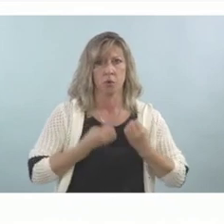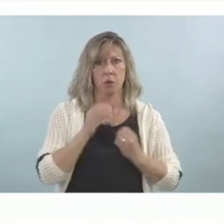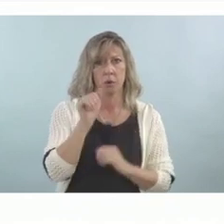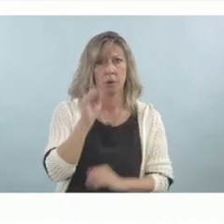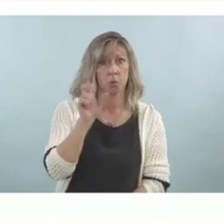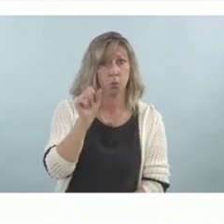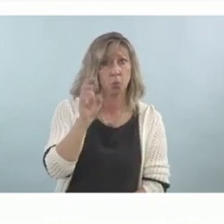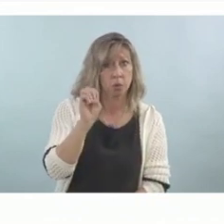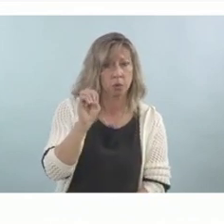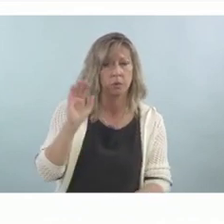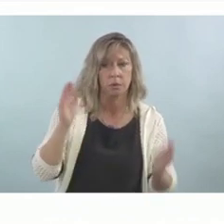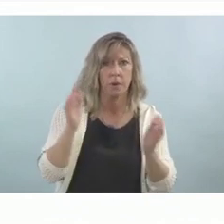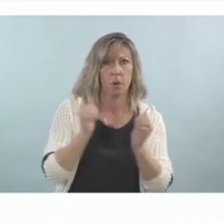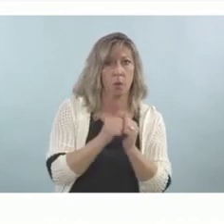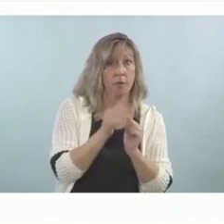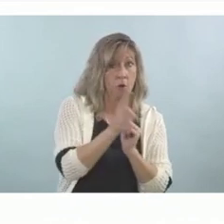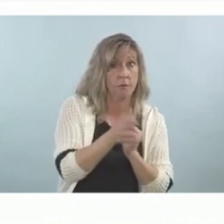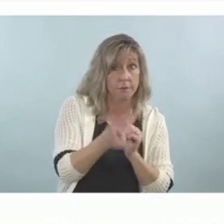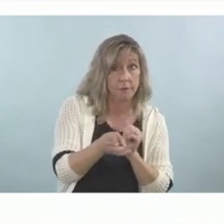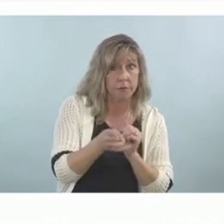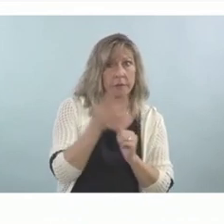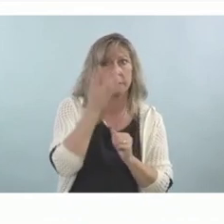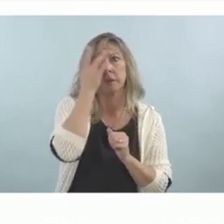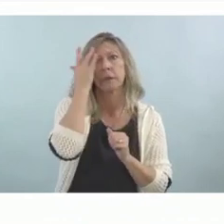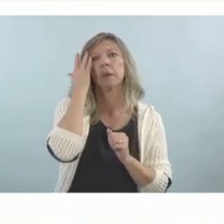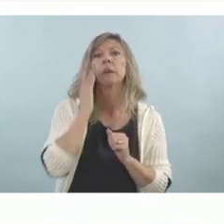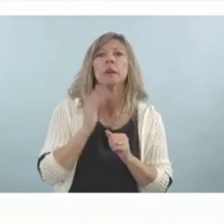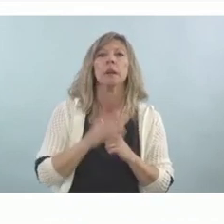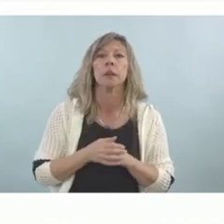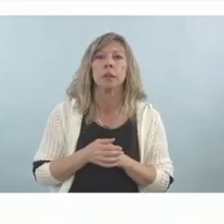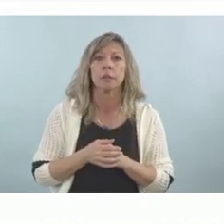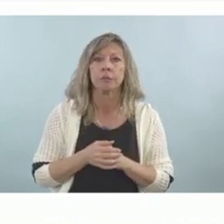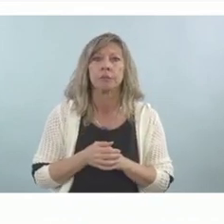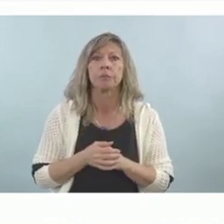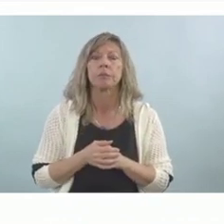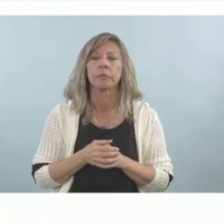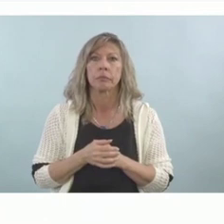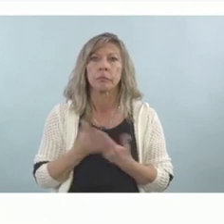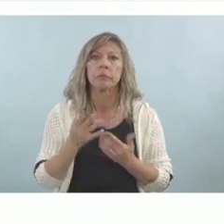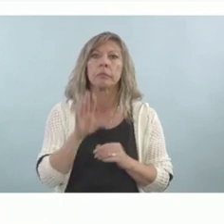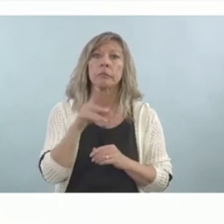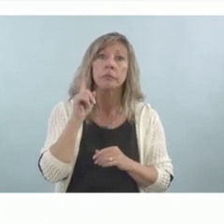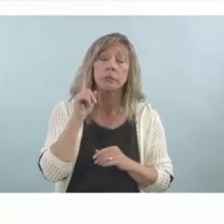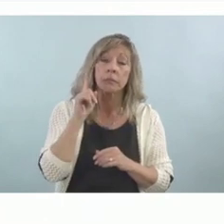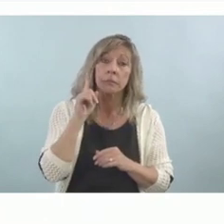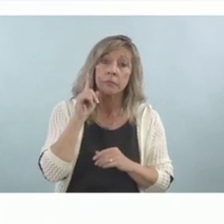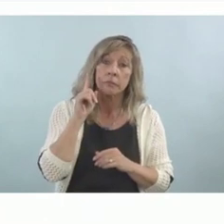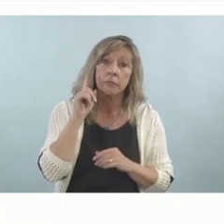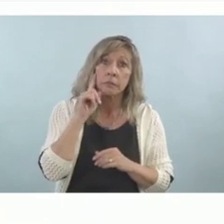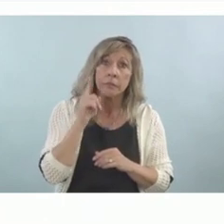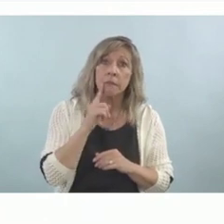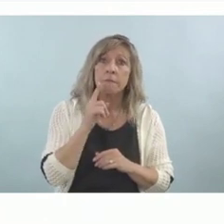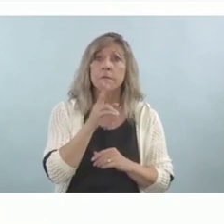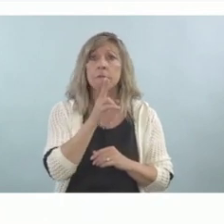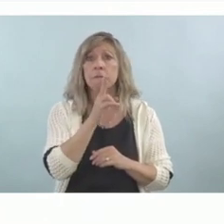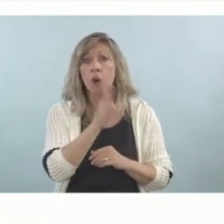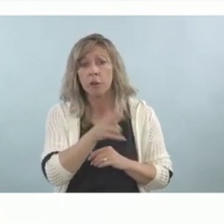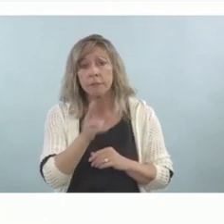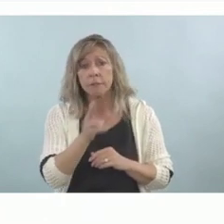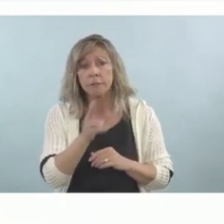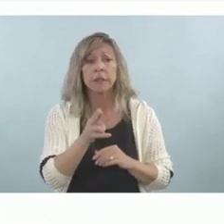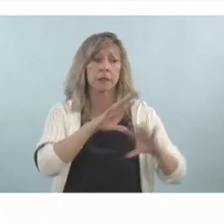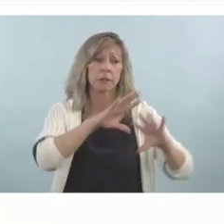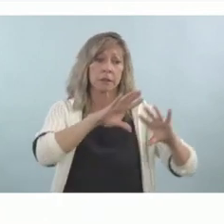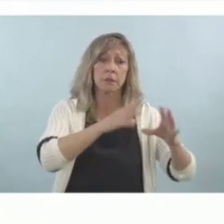a lot of deaf people have, deaf and hard of hearing people, are experiencing more emotional